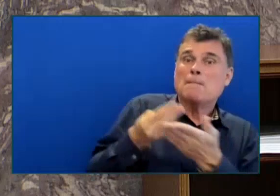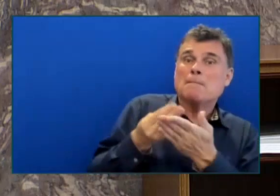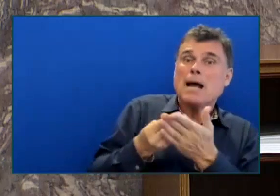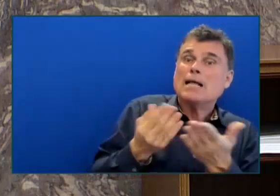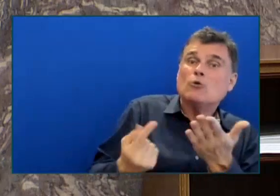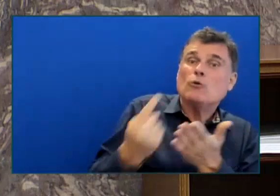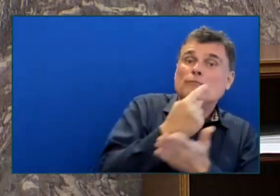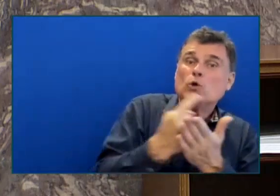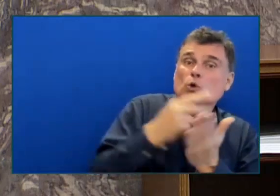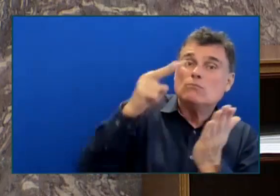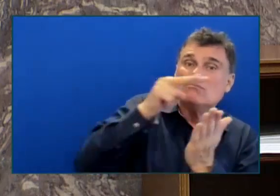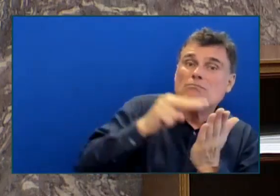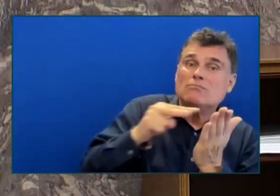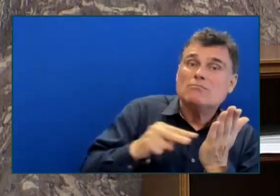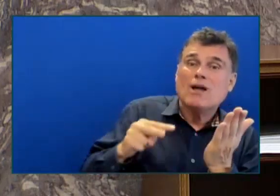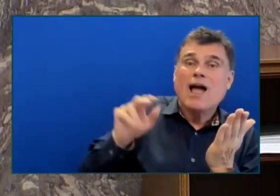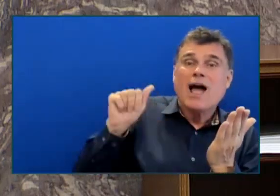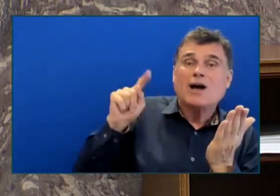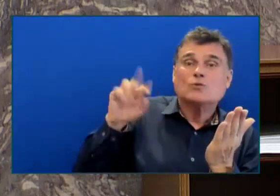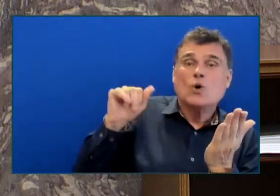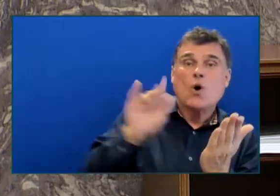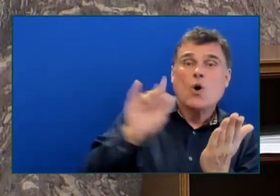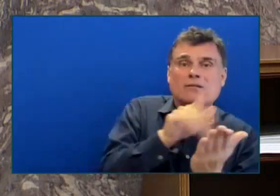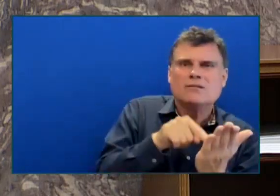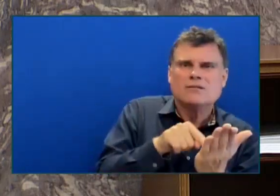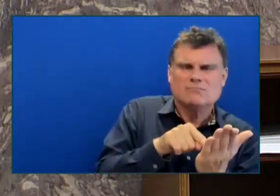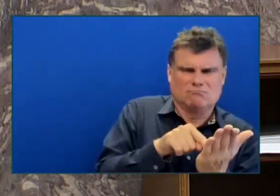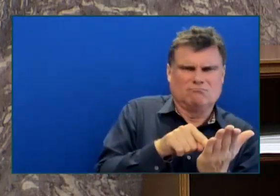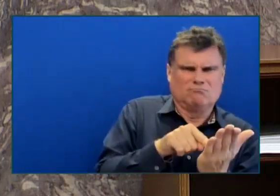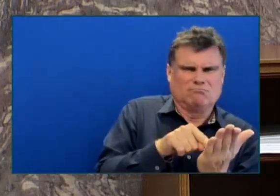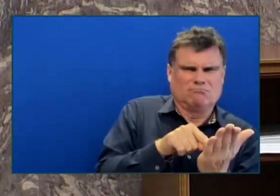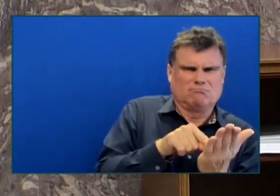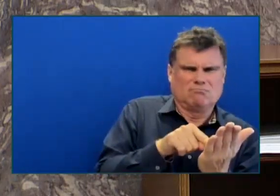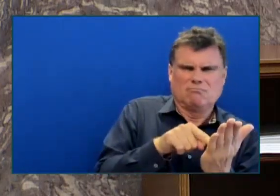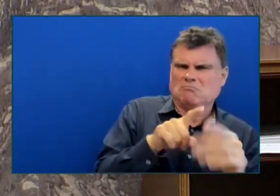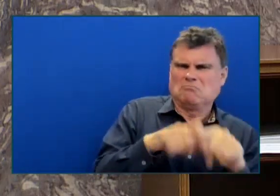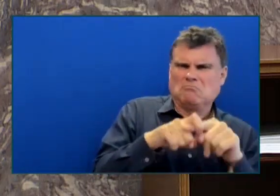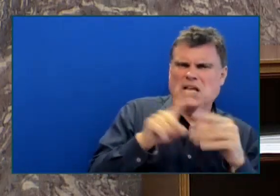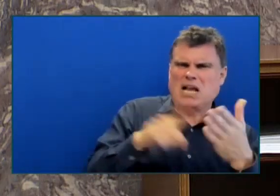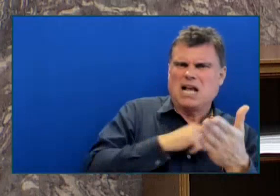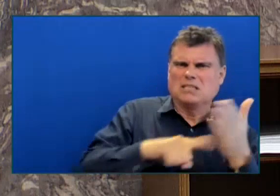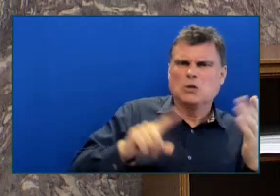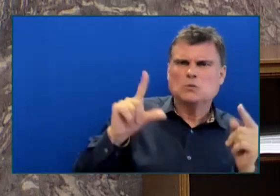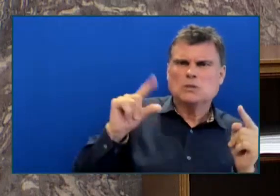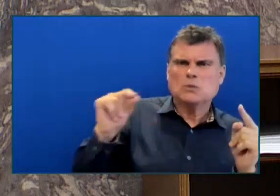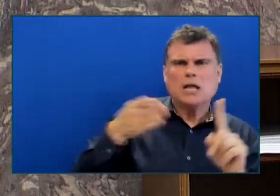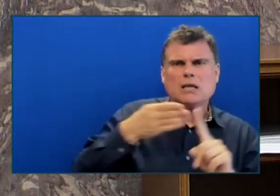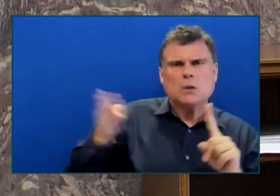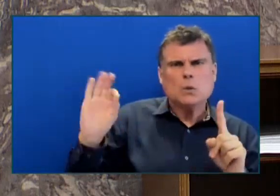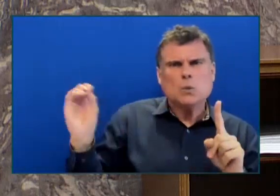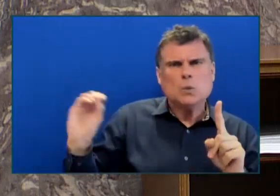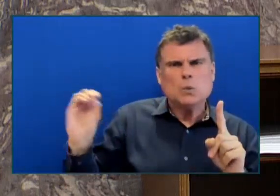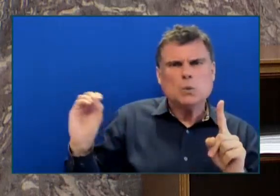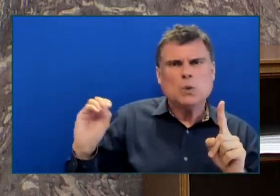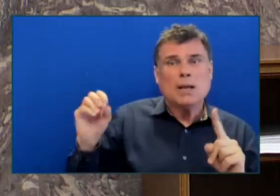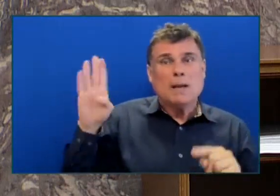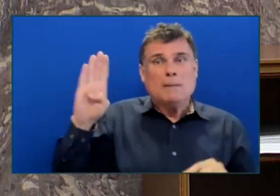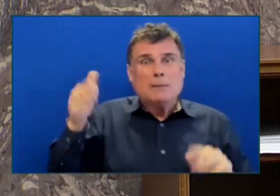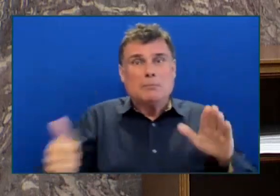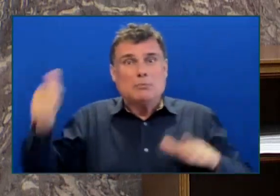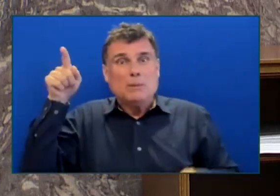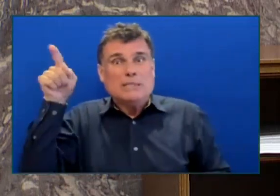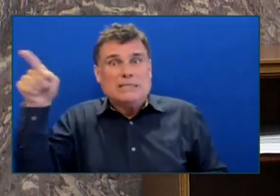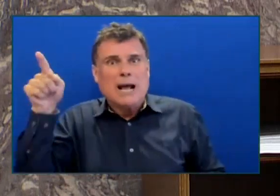when this Premier was the Housing Minister. And during that time, again, tripled the funding of a TIRA.